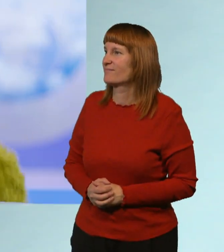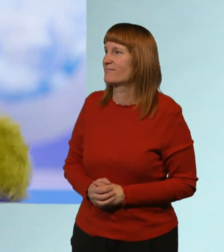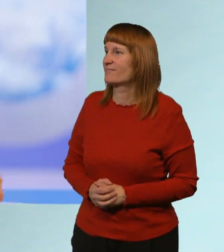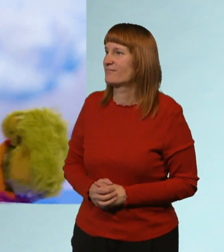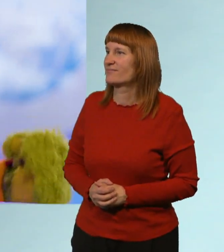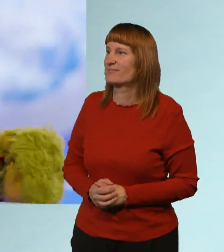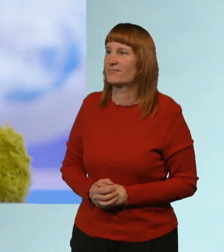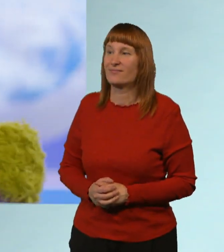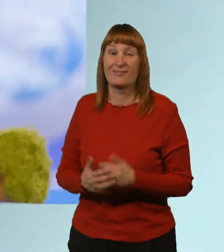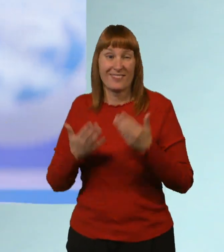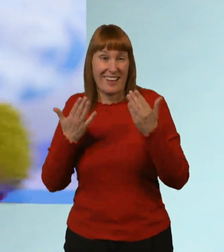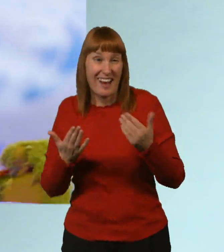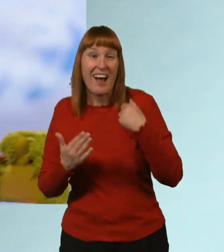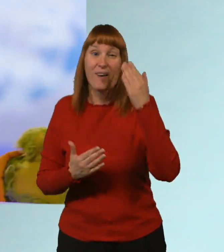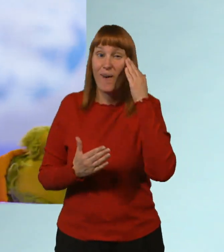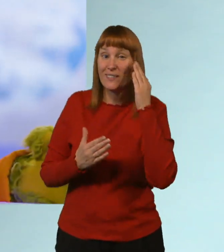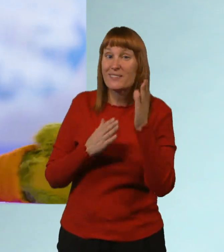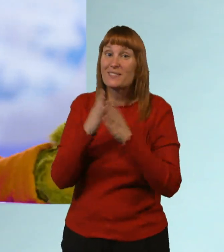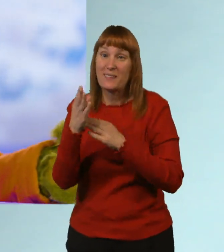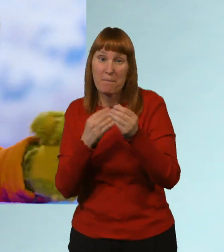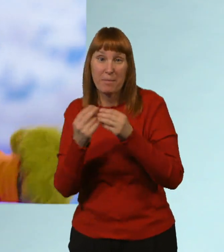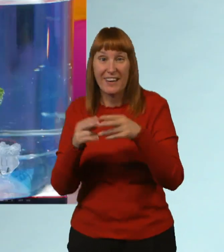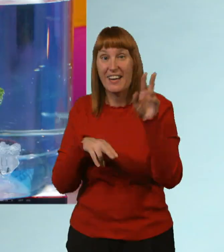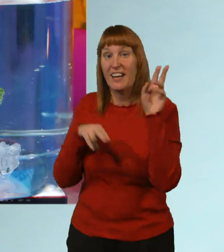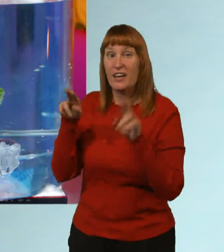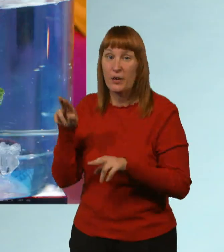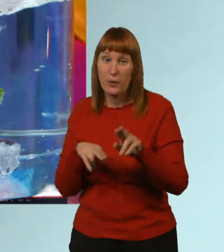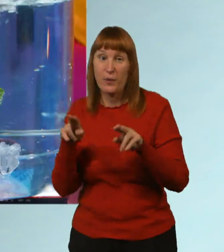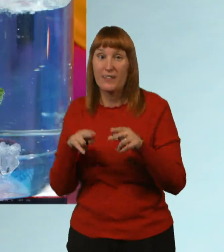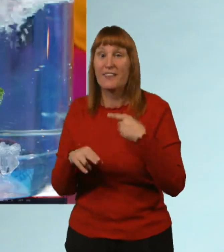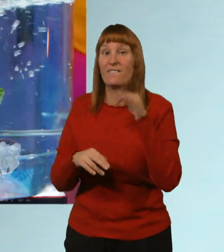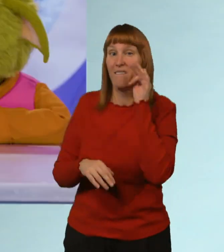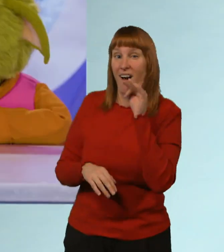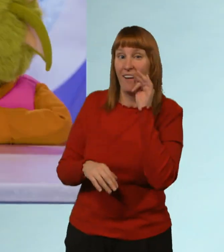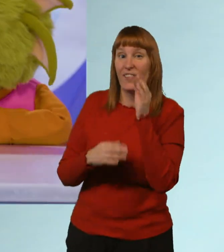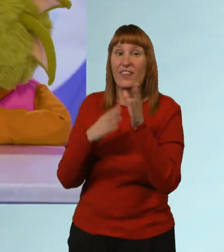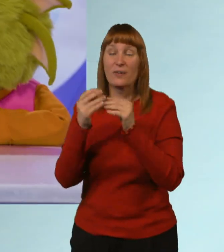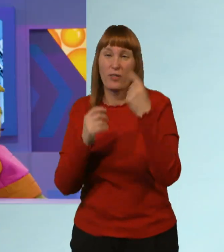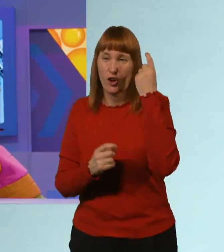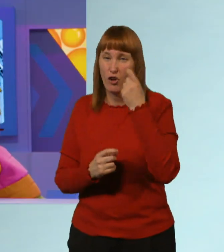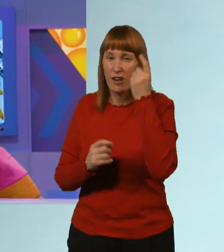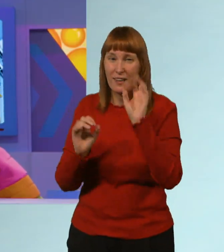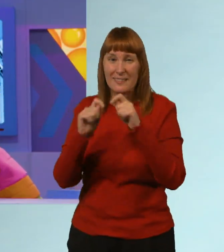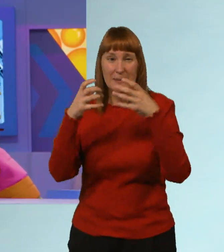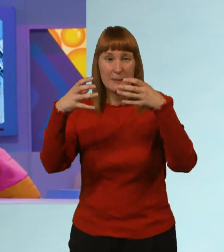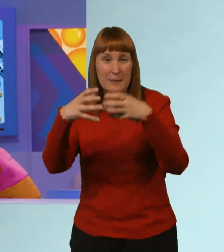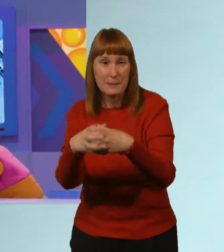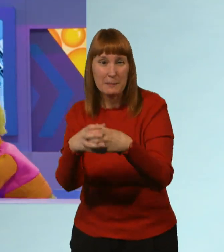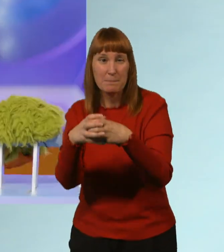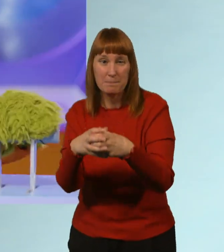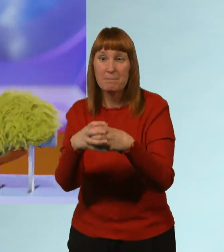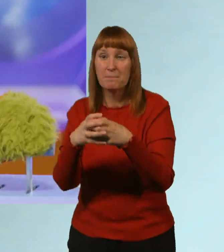Now I know something new Did some fun things with my Curiosity crew